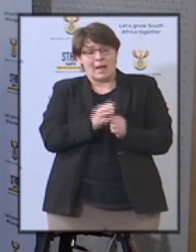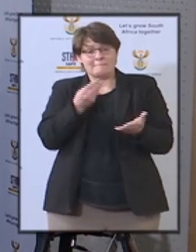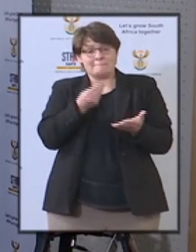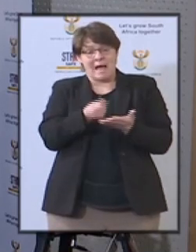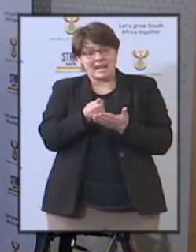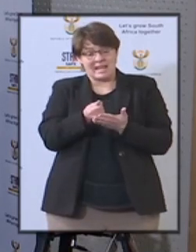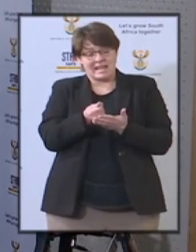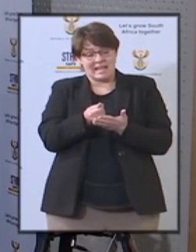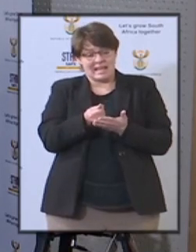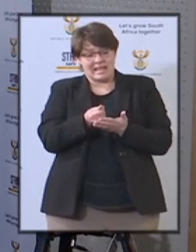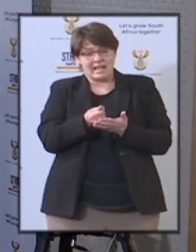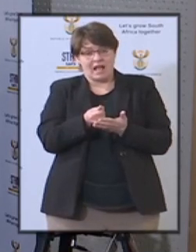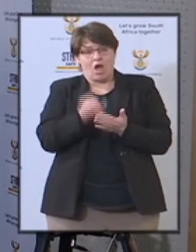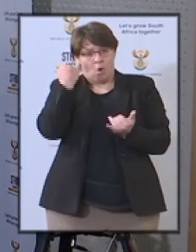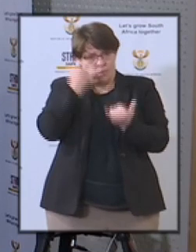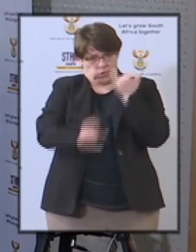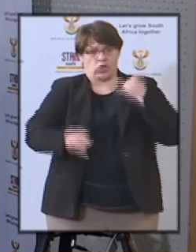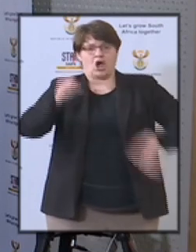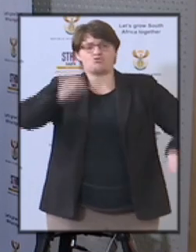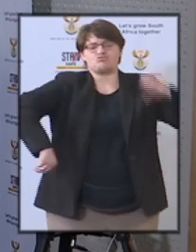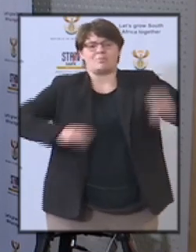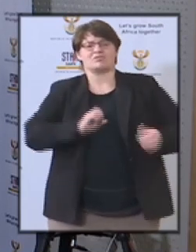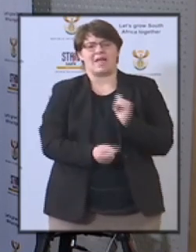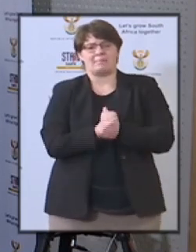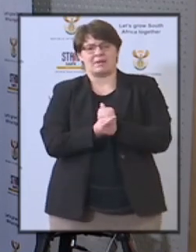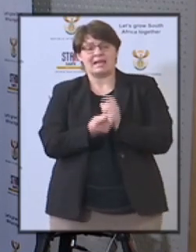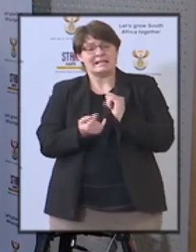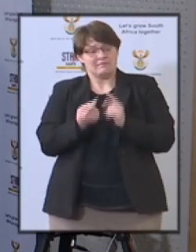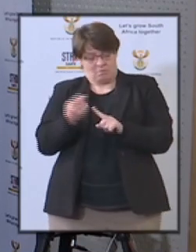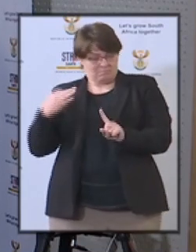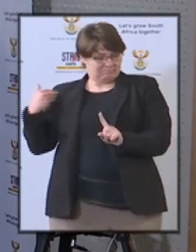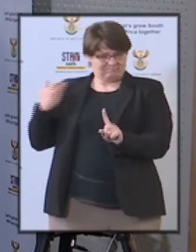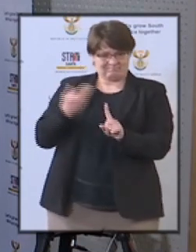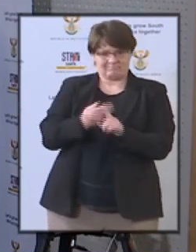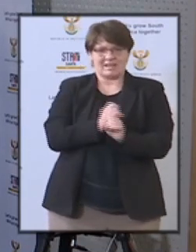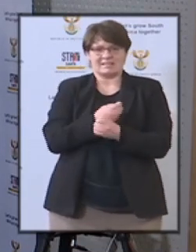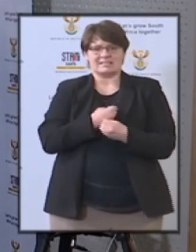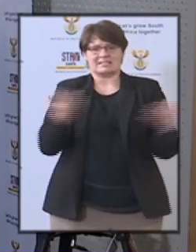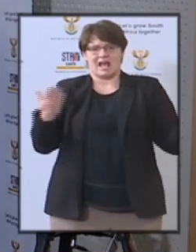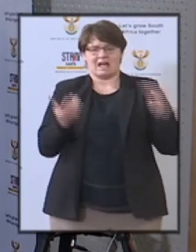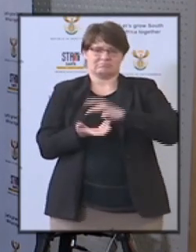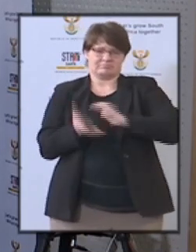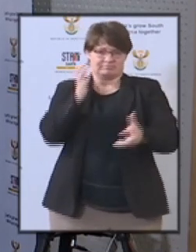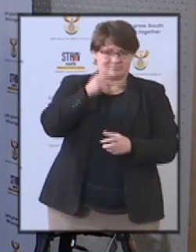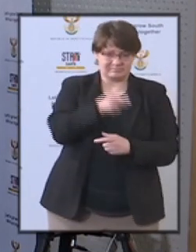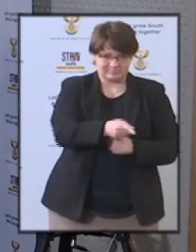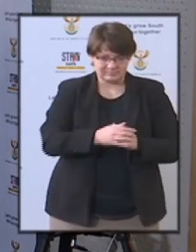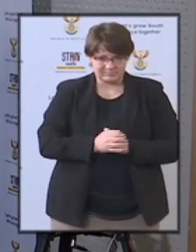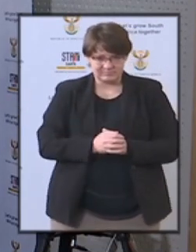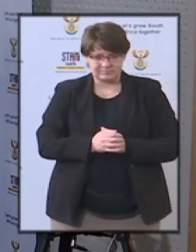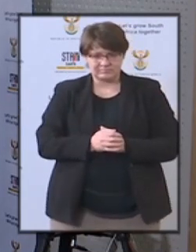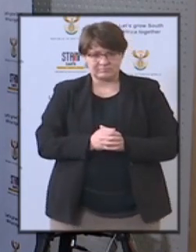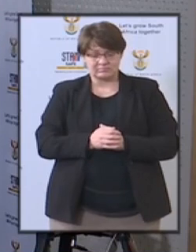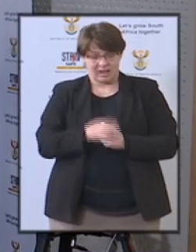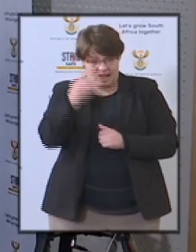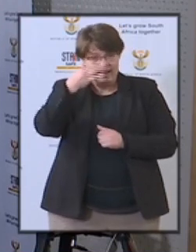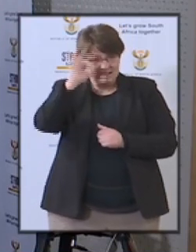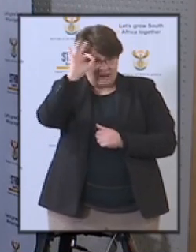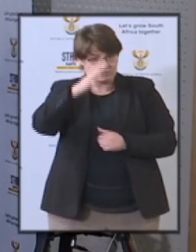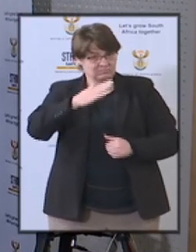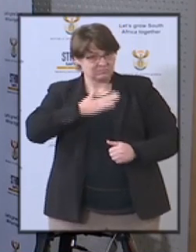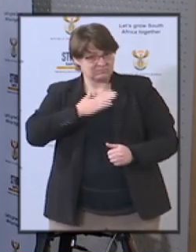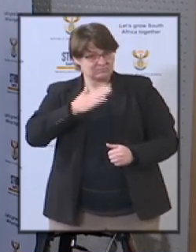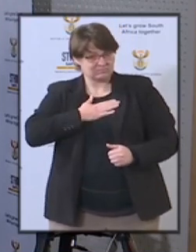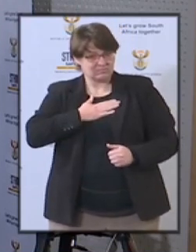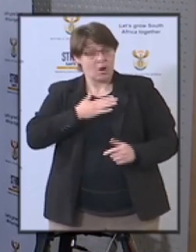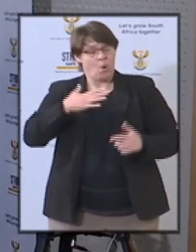since the start of the pandemic in dealing with corruption is government willing to undertake a lifestyle